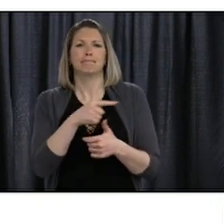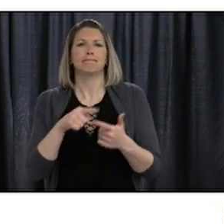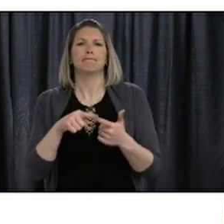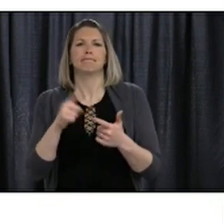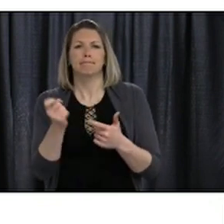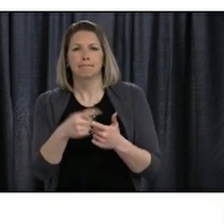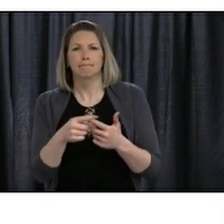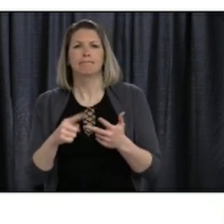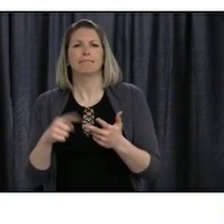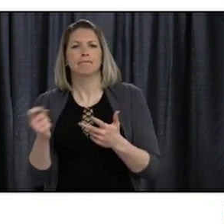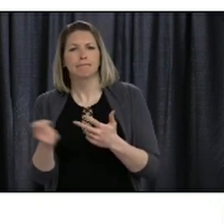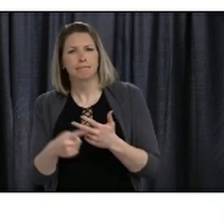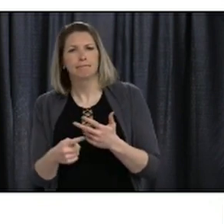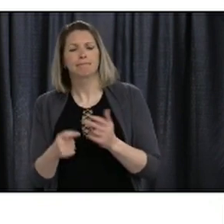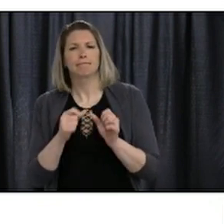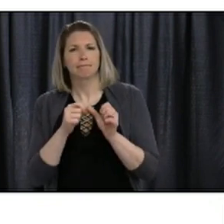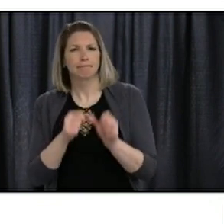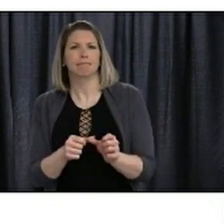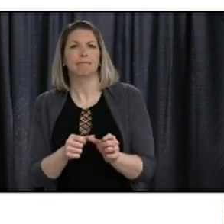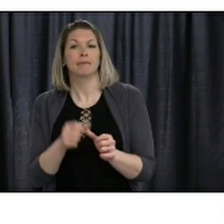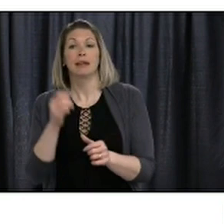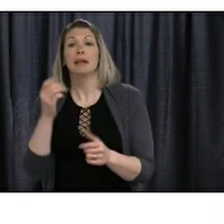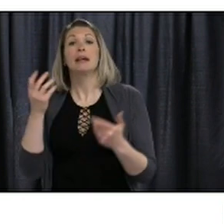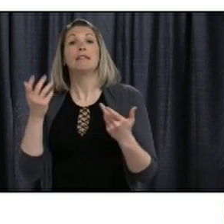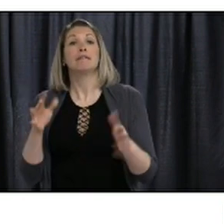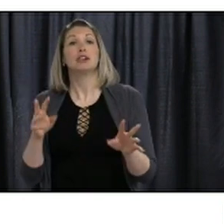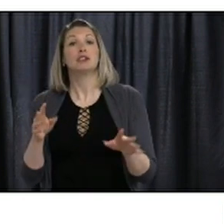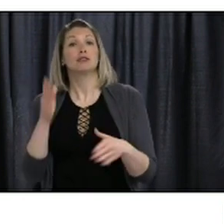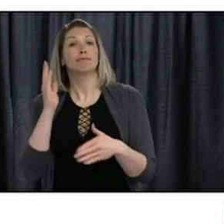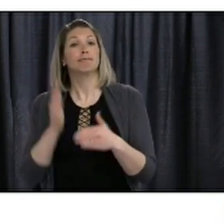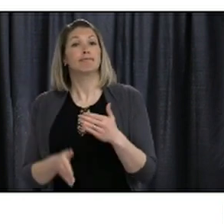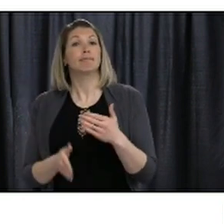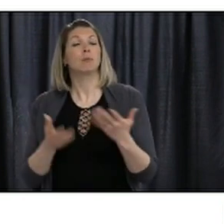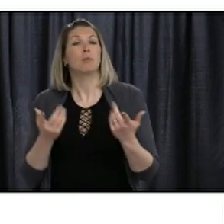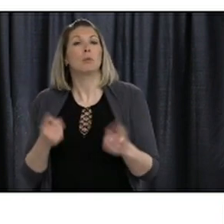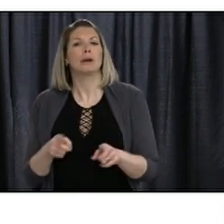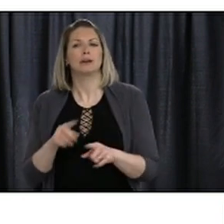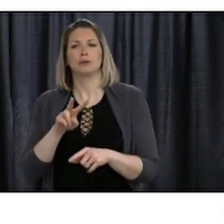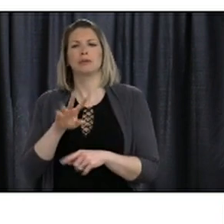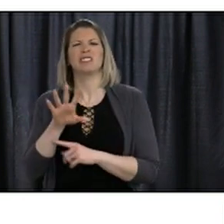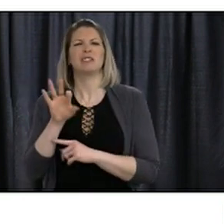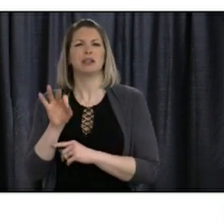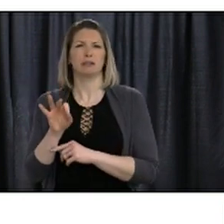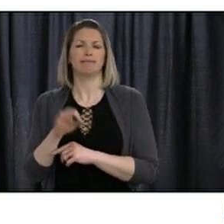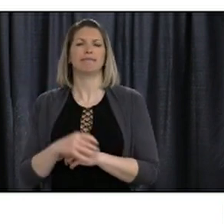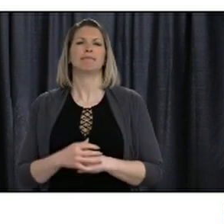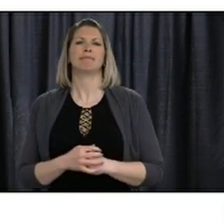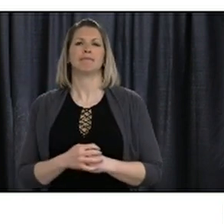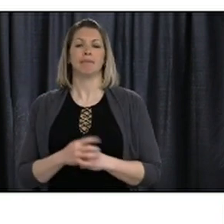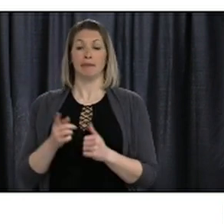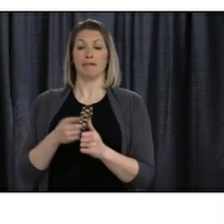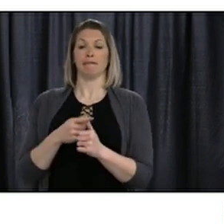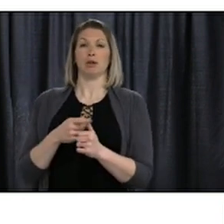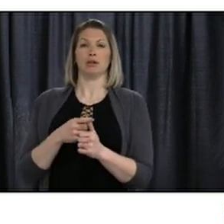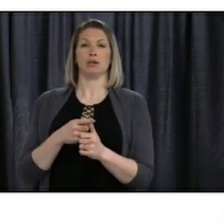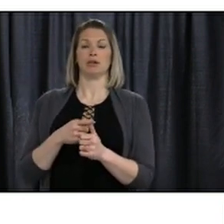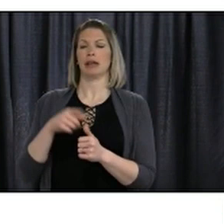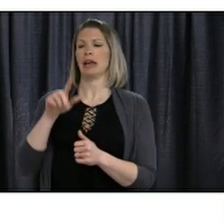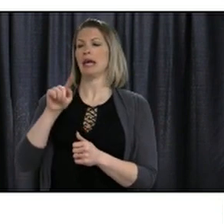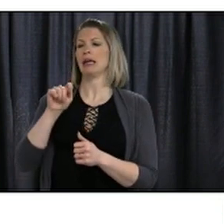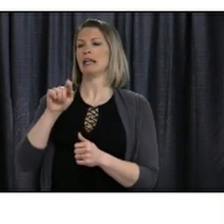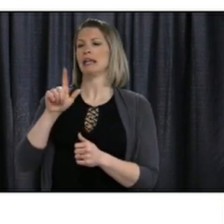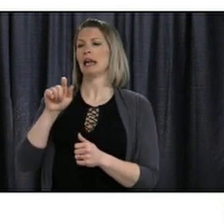end at 2.59 p.m. and further questions can be answered. Our first questions today are from Peter Jackson of the Telegram.